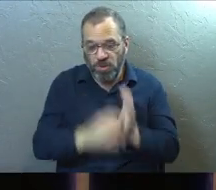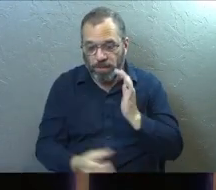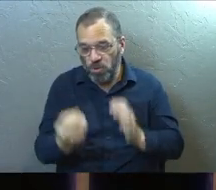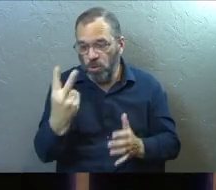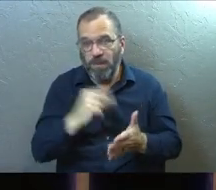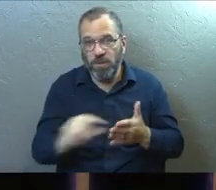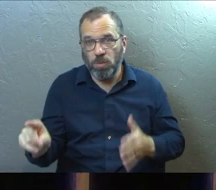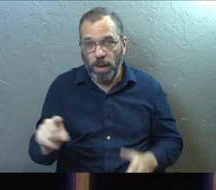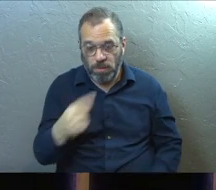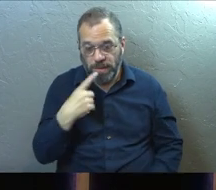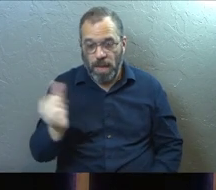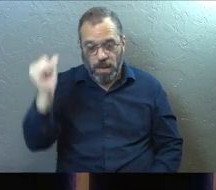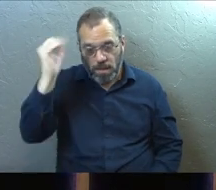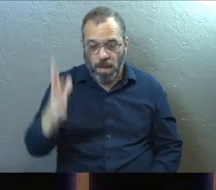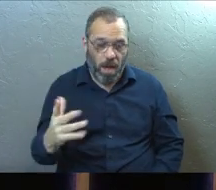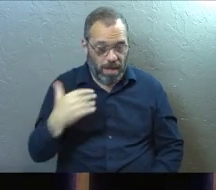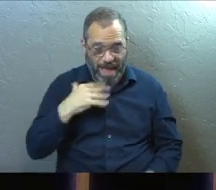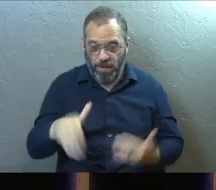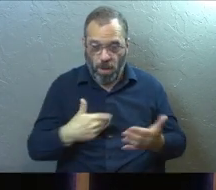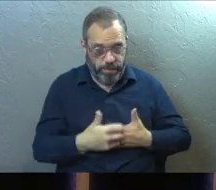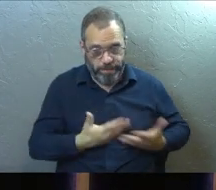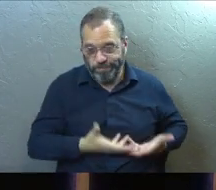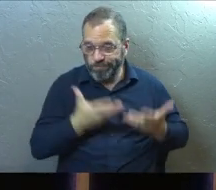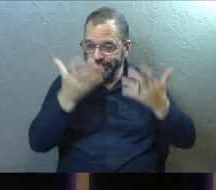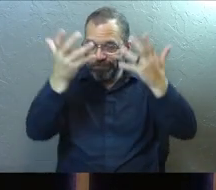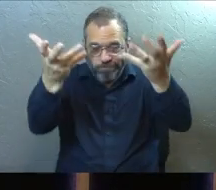answer. You just say, God, have it all.